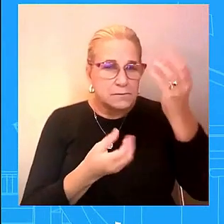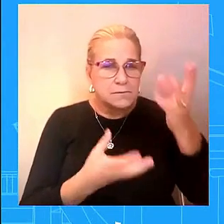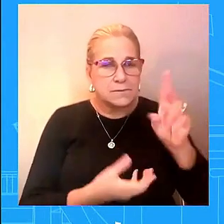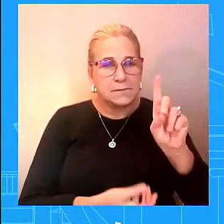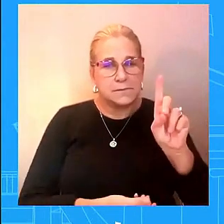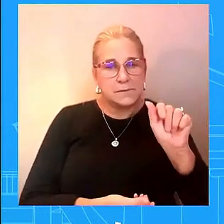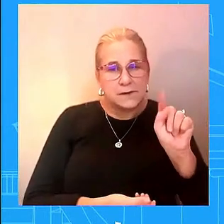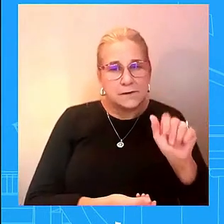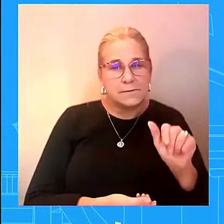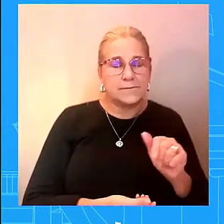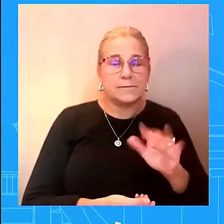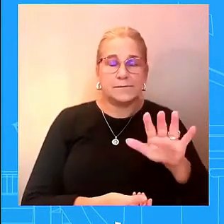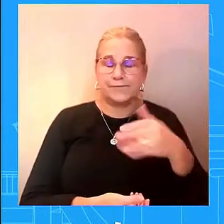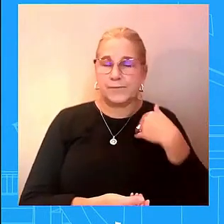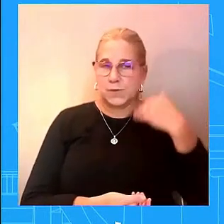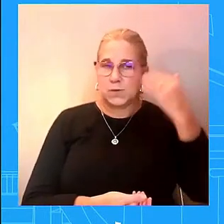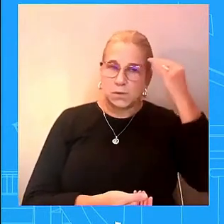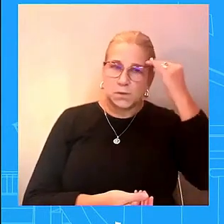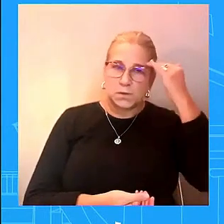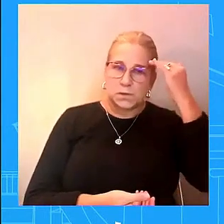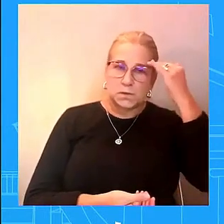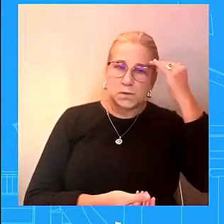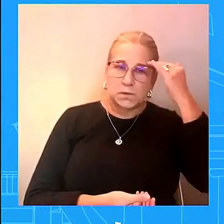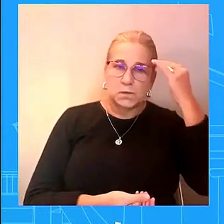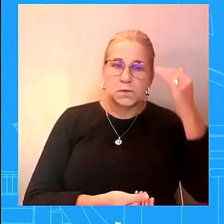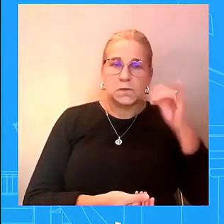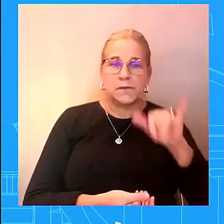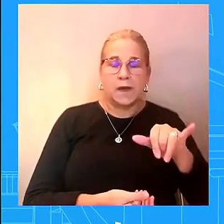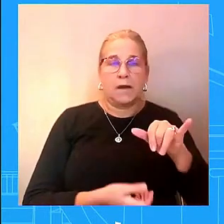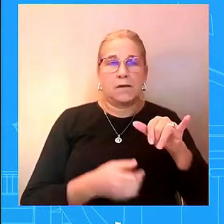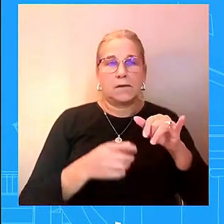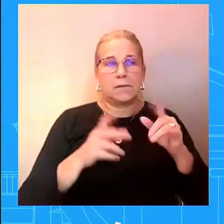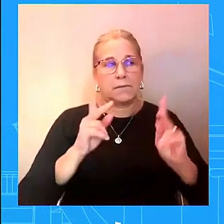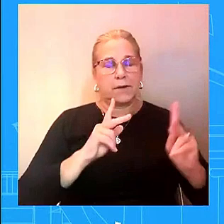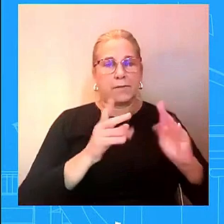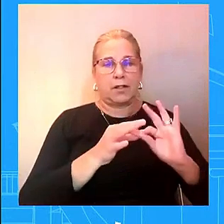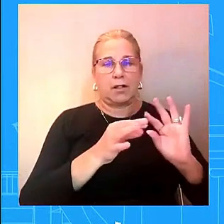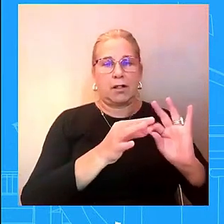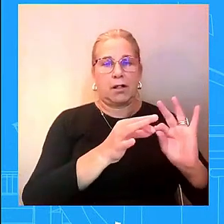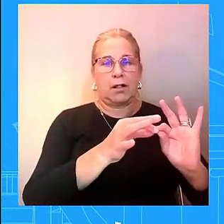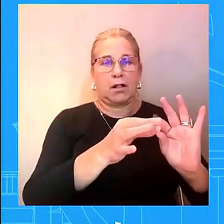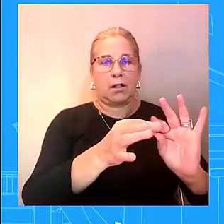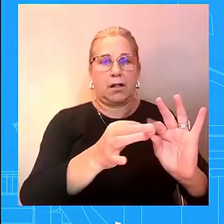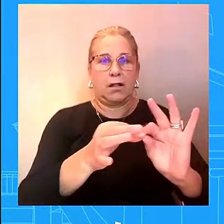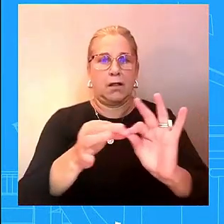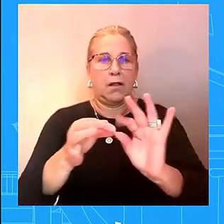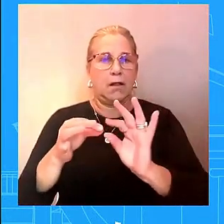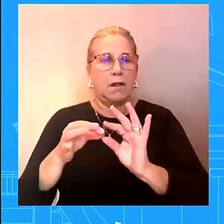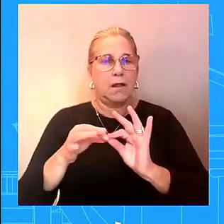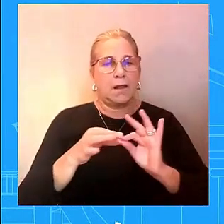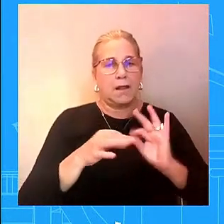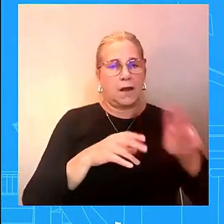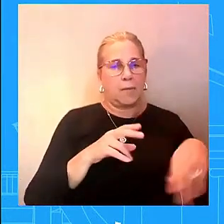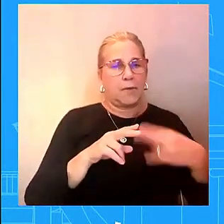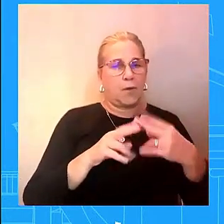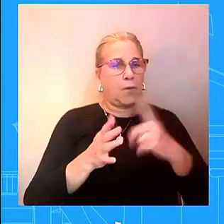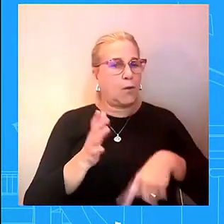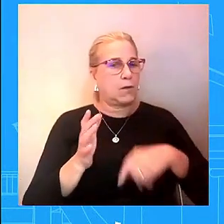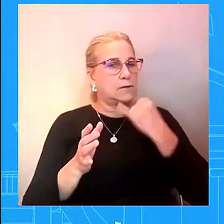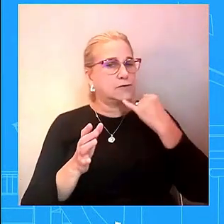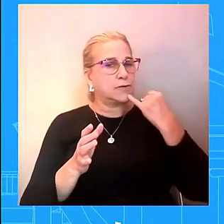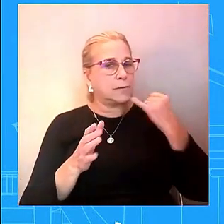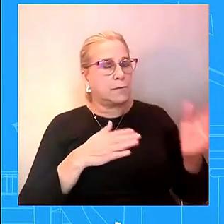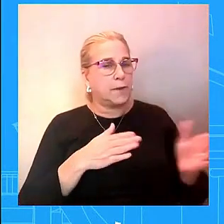of the reporting uh certainly we are concerned uh very concerned by them uh anything about uh about the